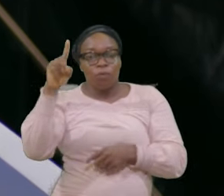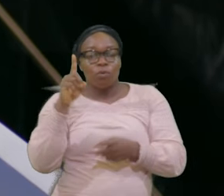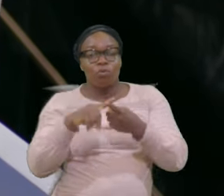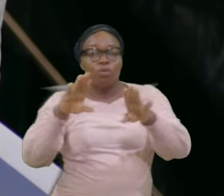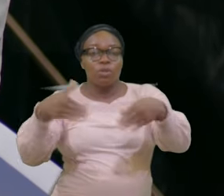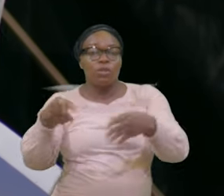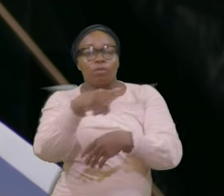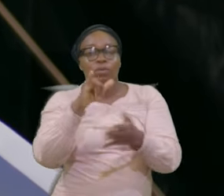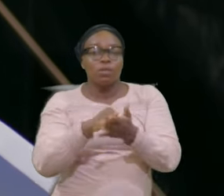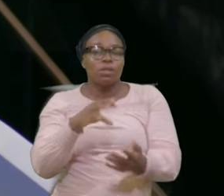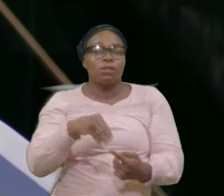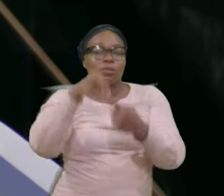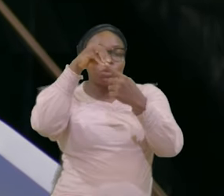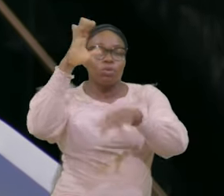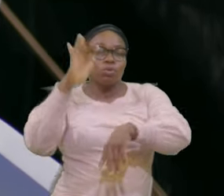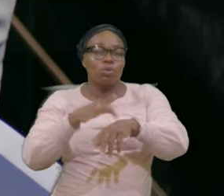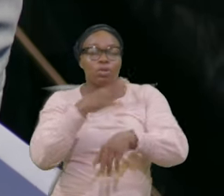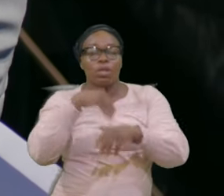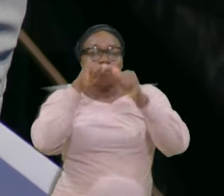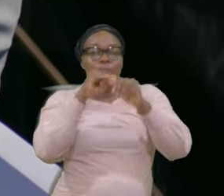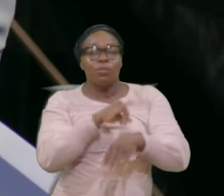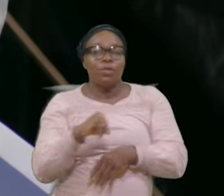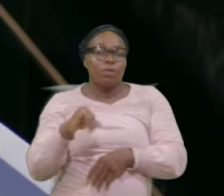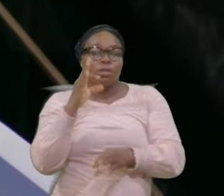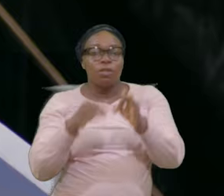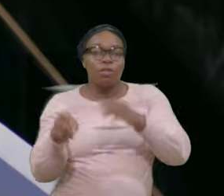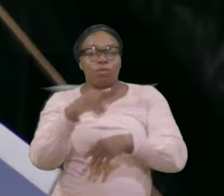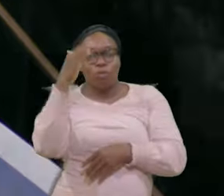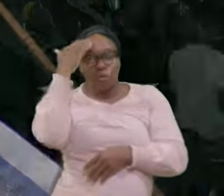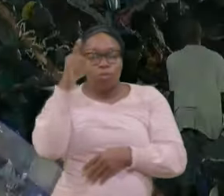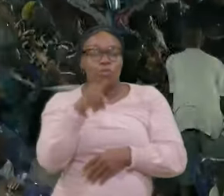If If Know You Are The One Can You Shout Amen